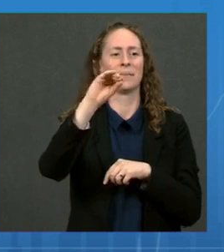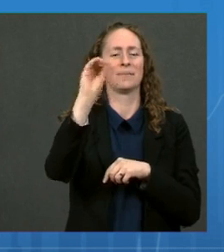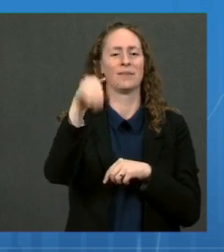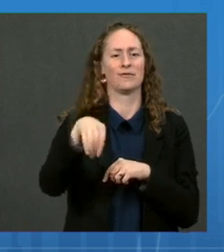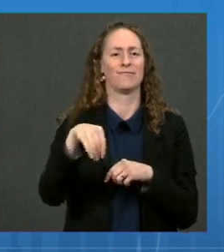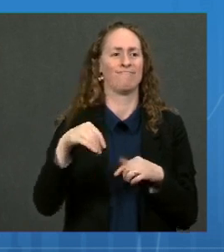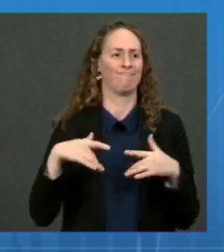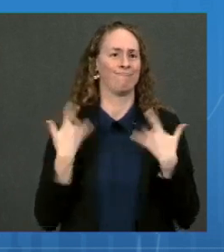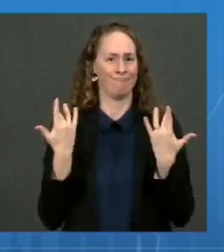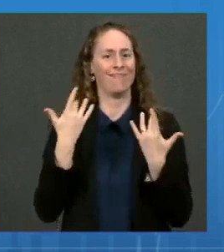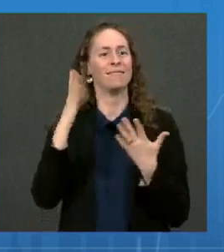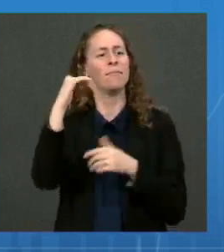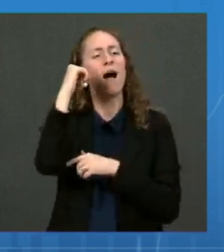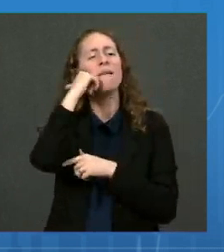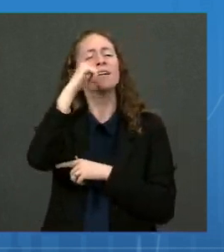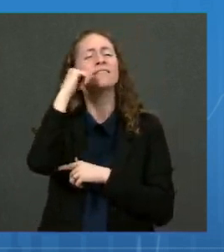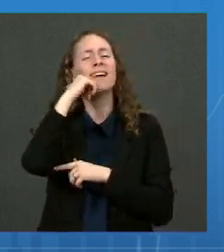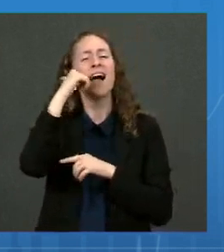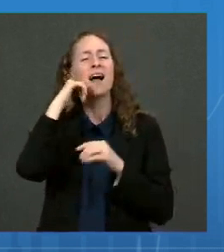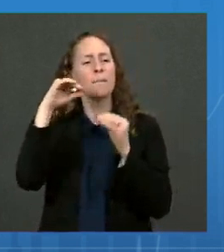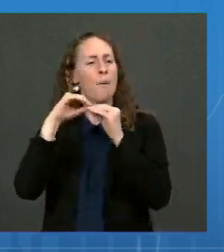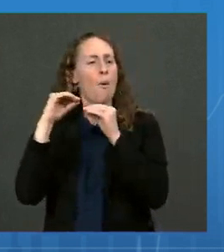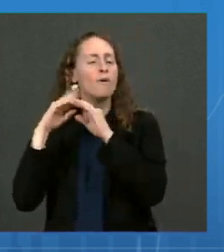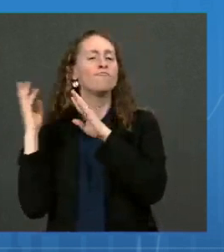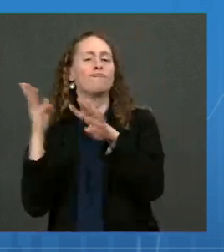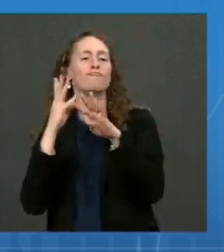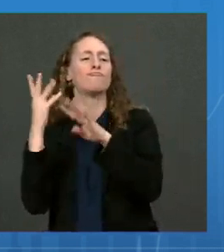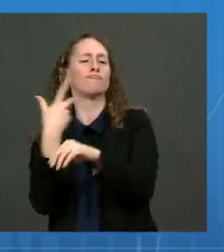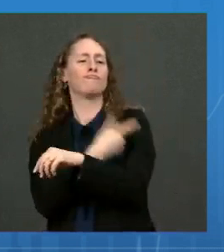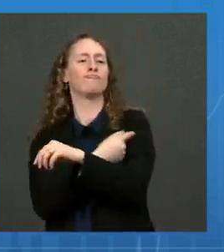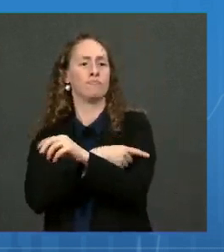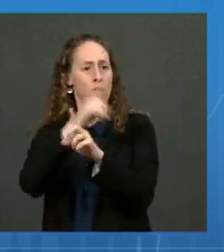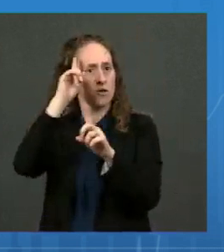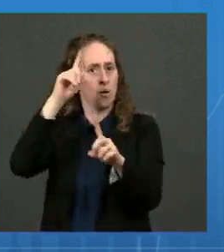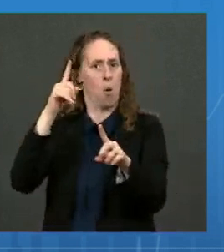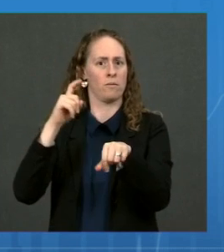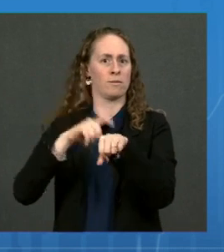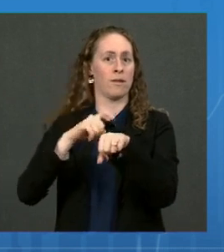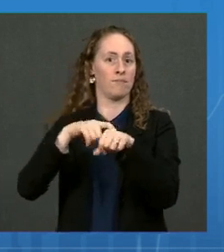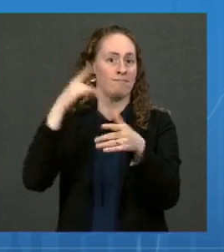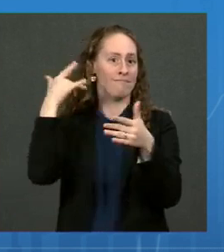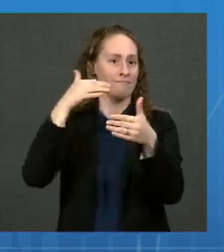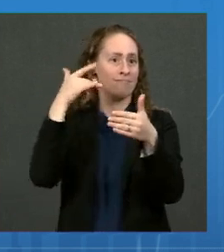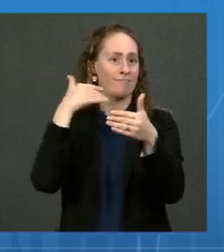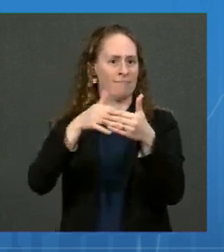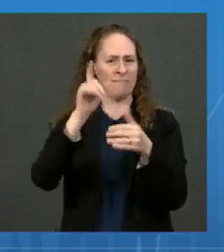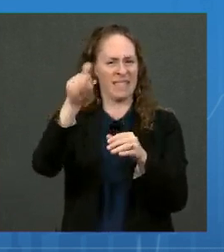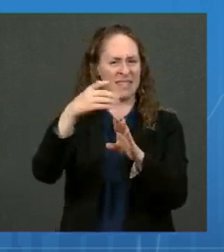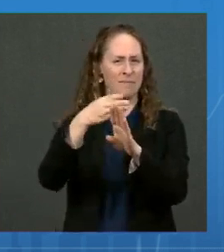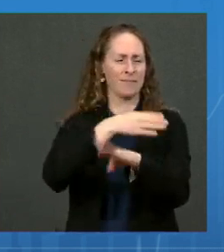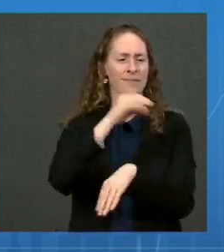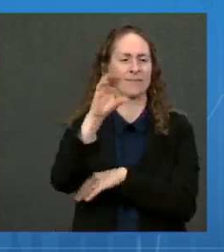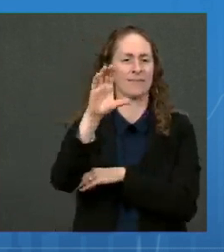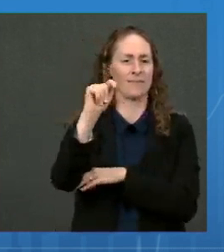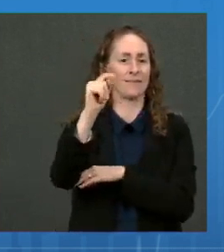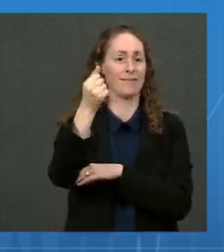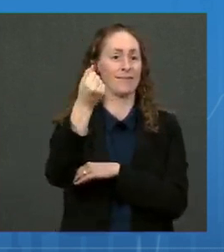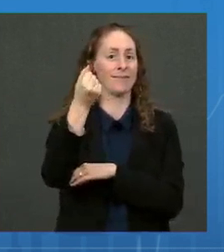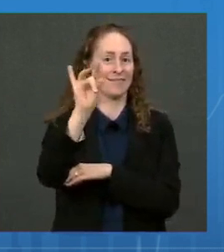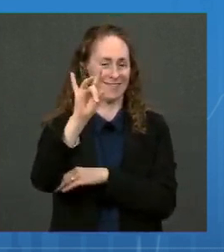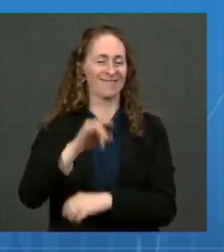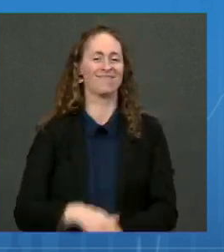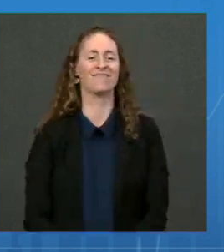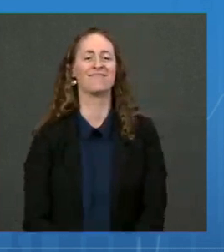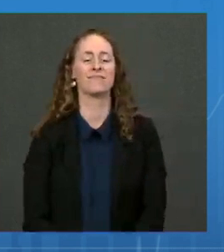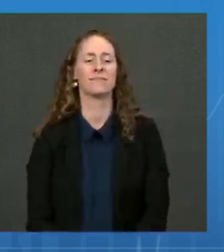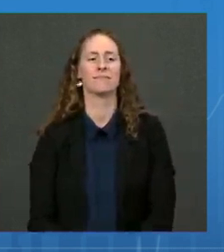18th deadline. And importantly, since late July, when the President first announced vaccination requirements and